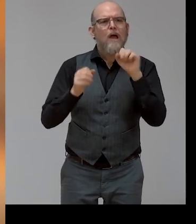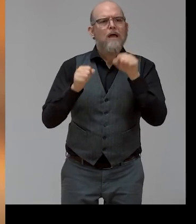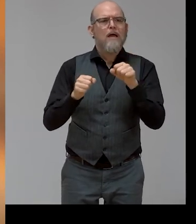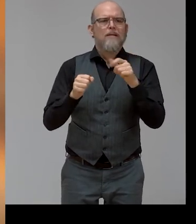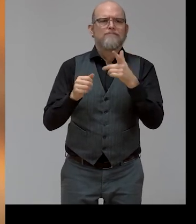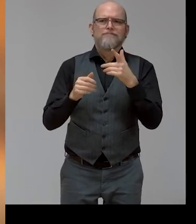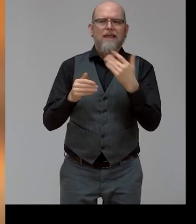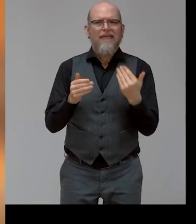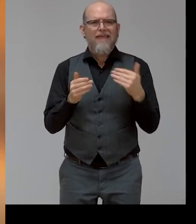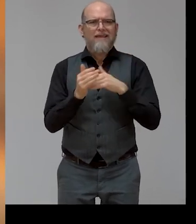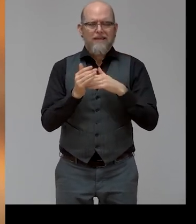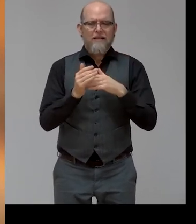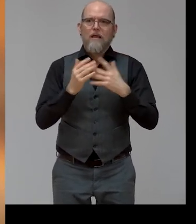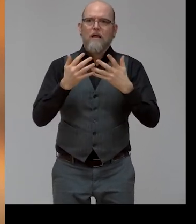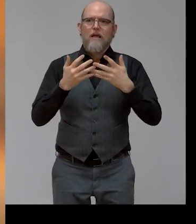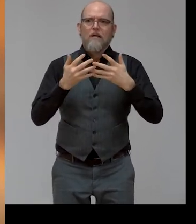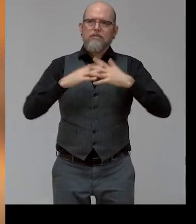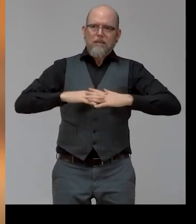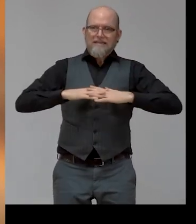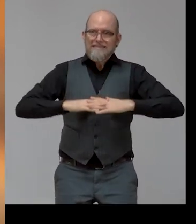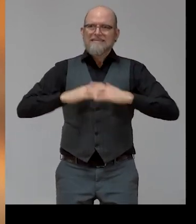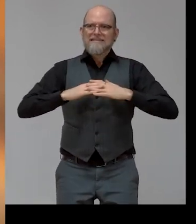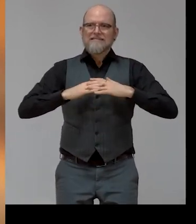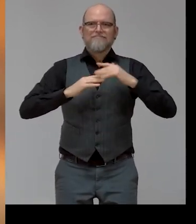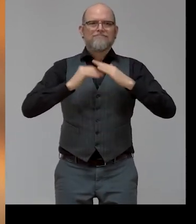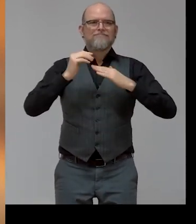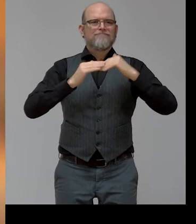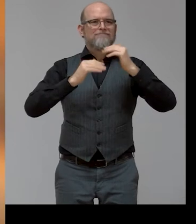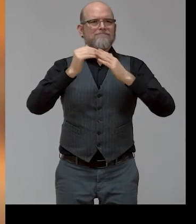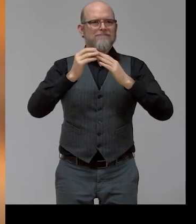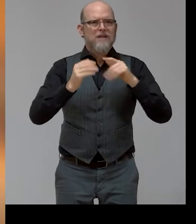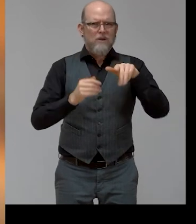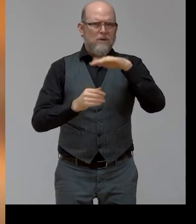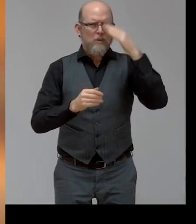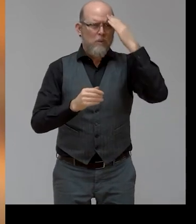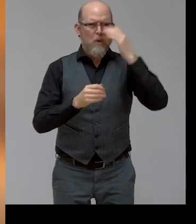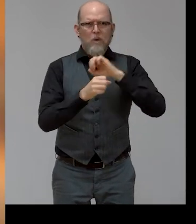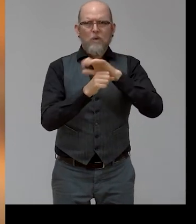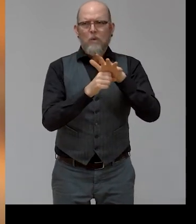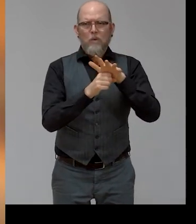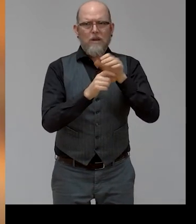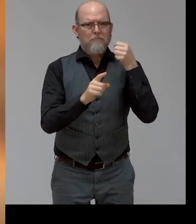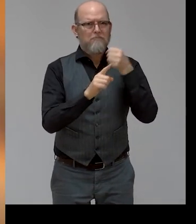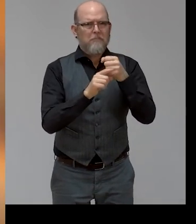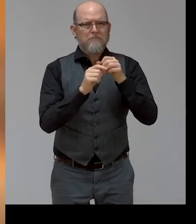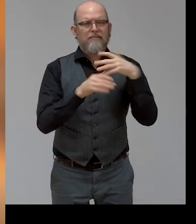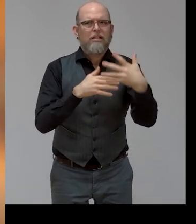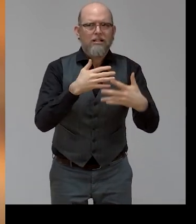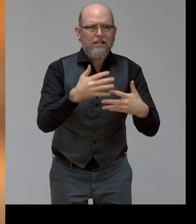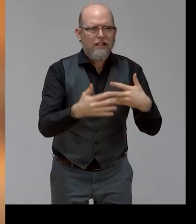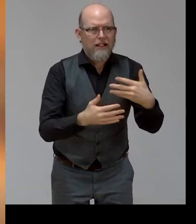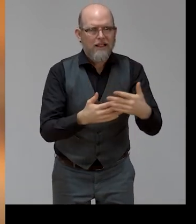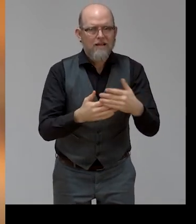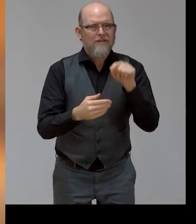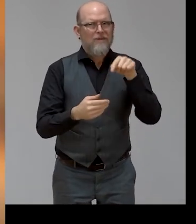Corona, what COVID-19 did to all of us, and that is what we will debate now, with a strong